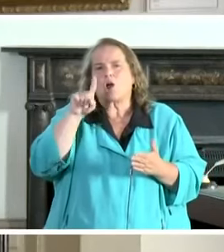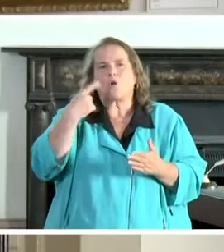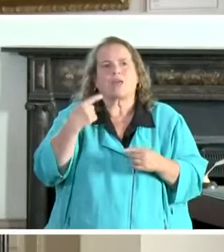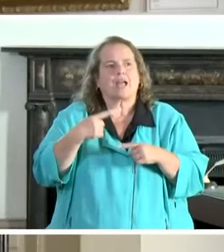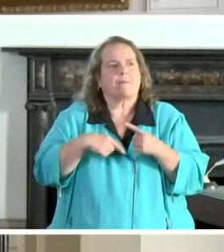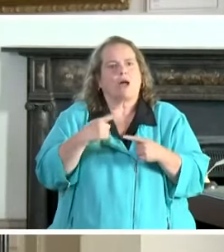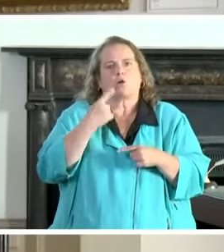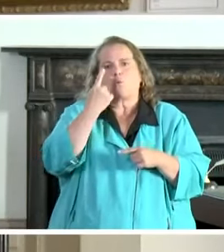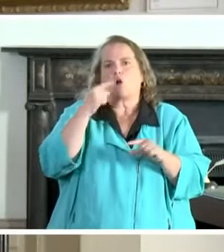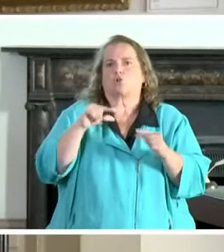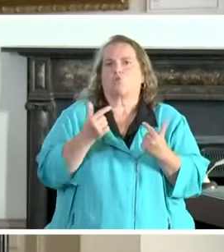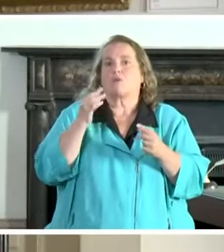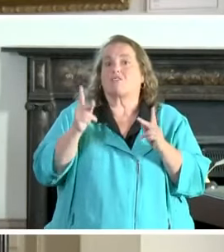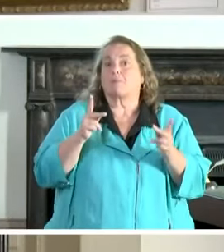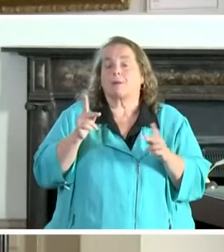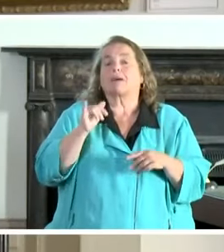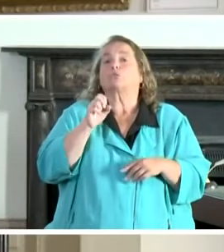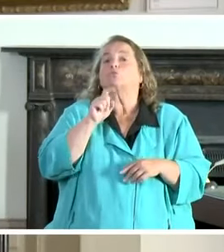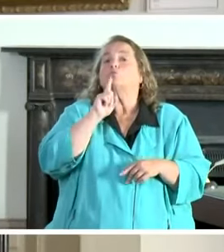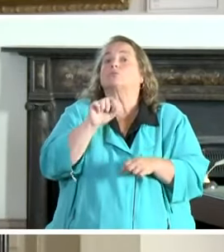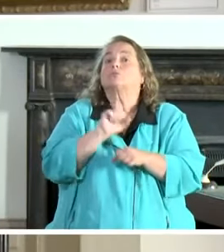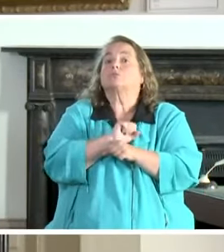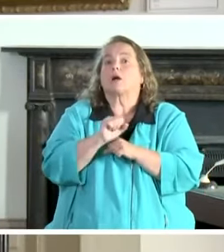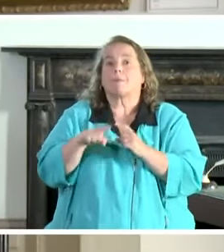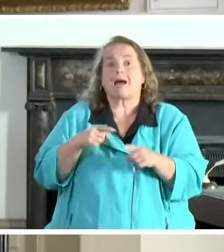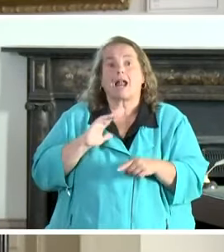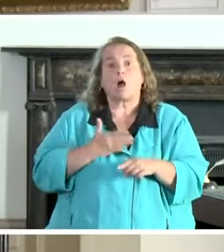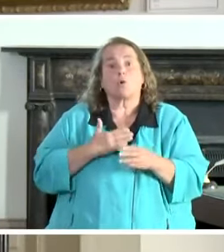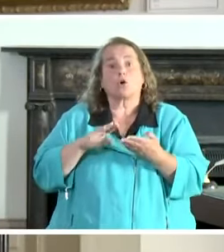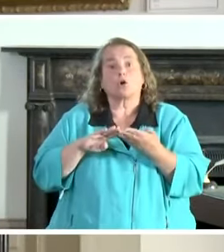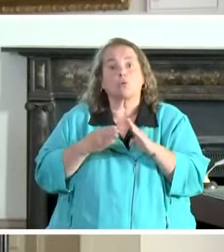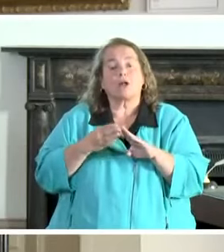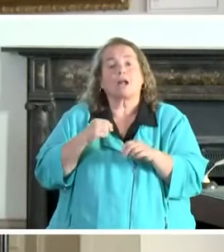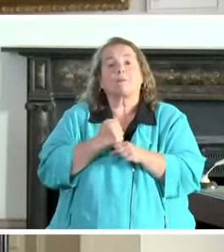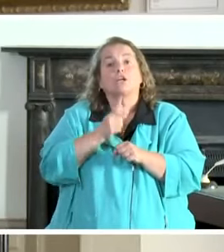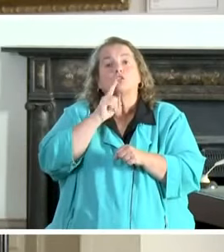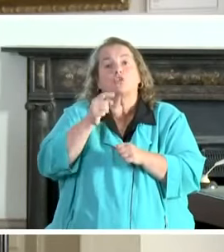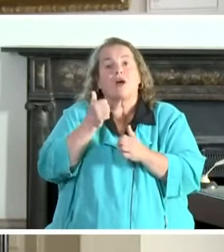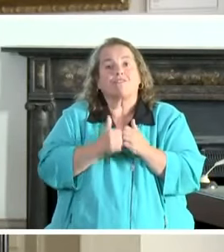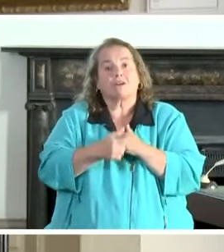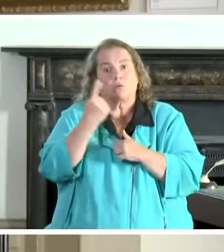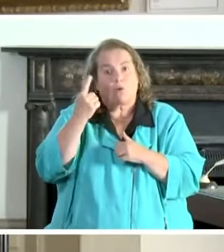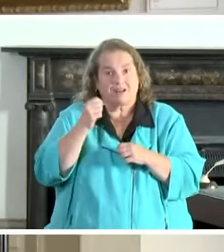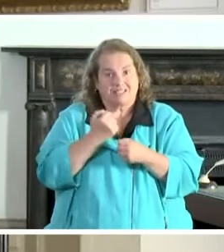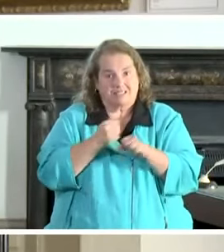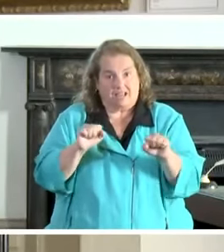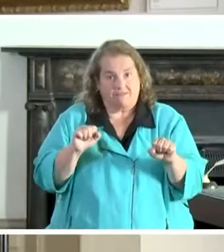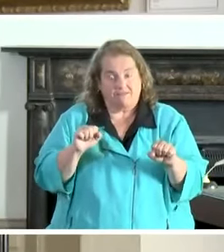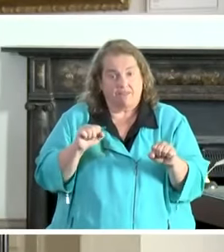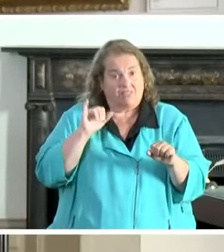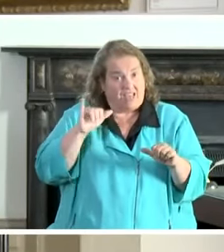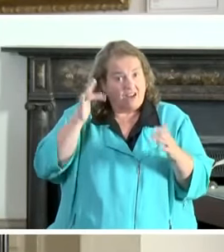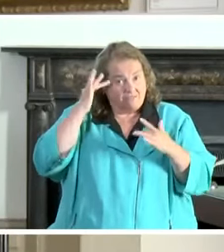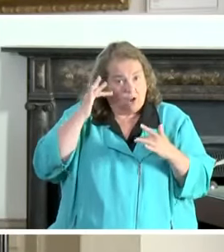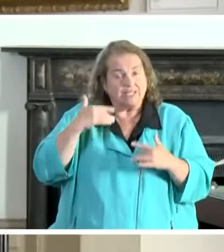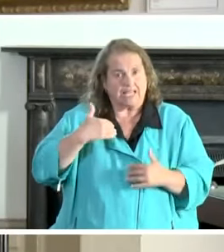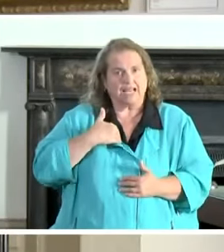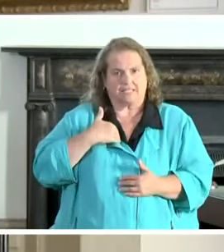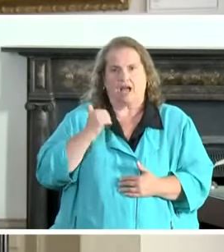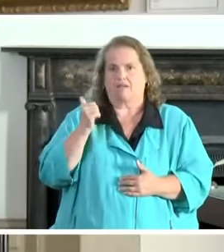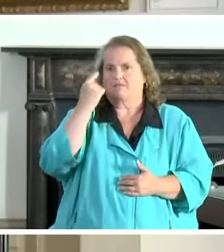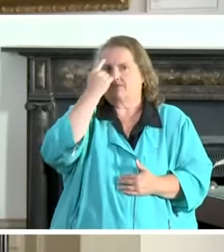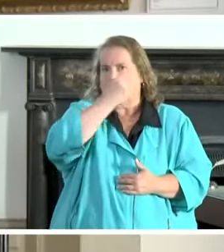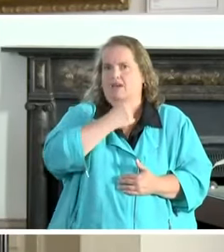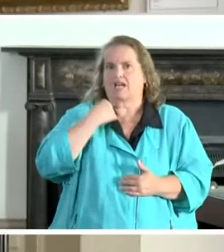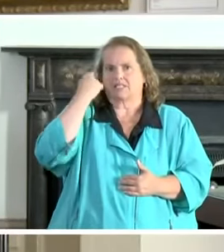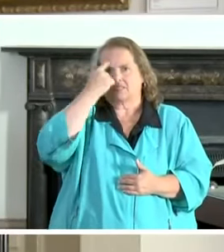one group of people. This is truly about our community and making sure that everyone is safe. And this virus does have a face. The